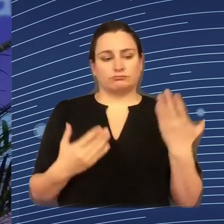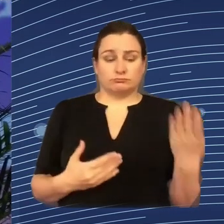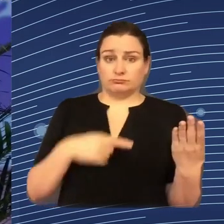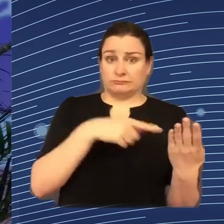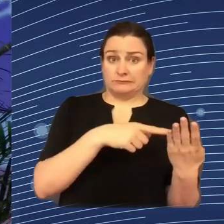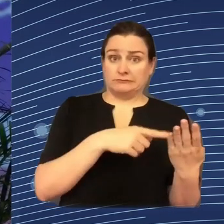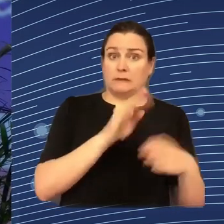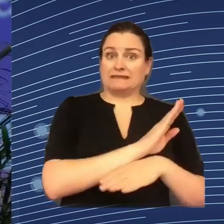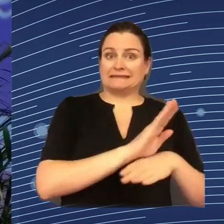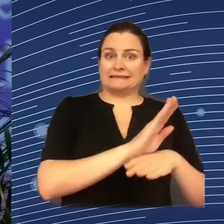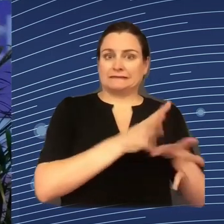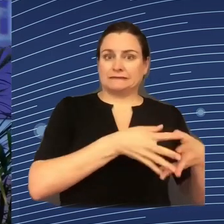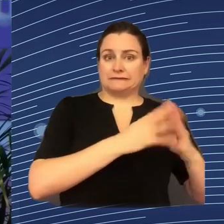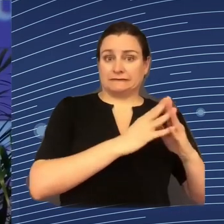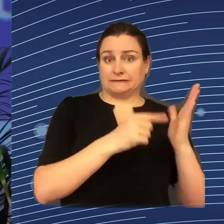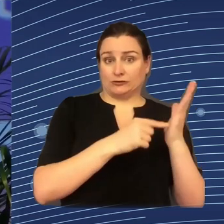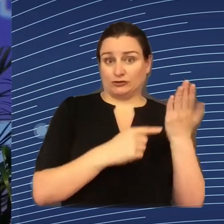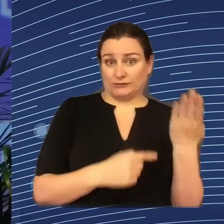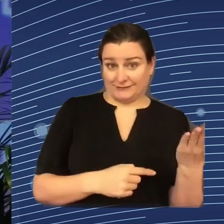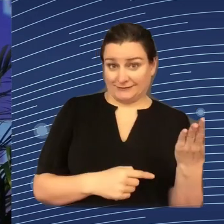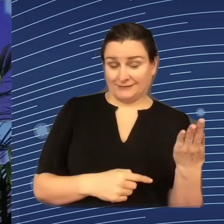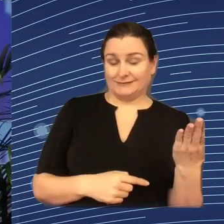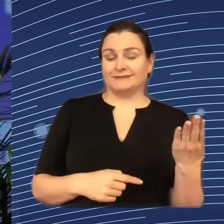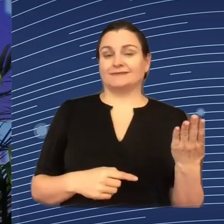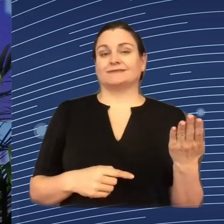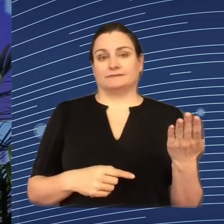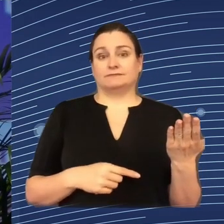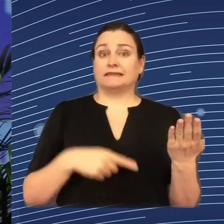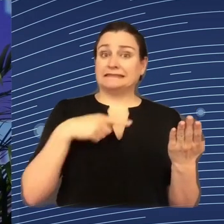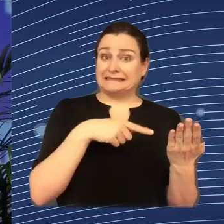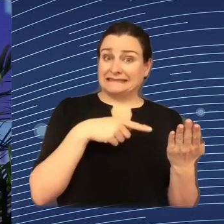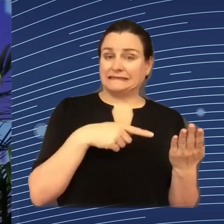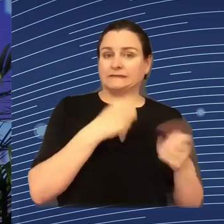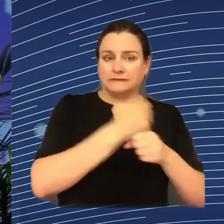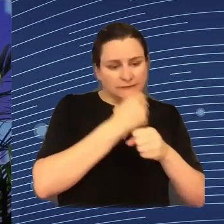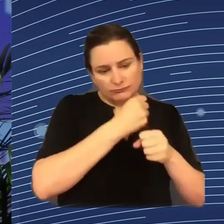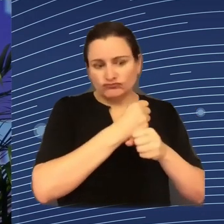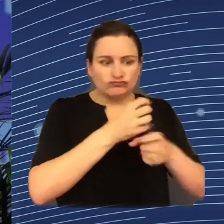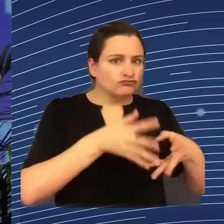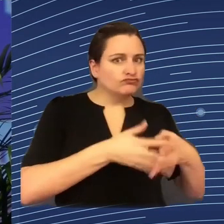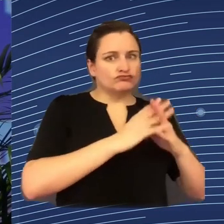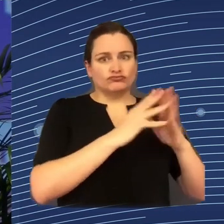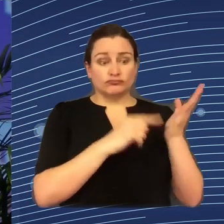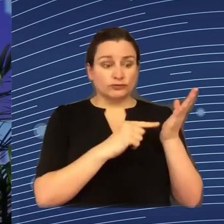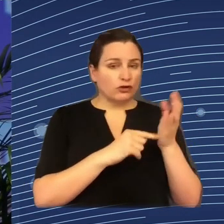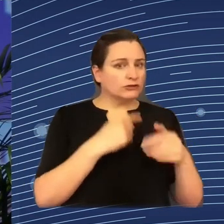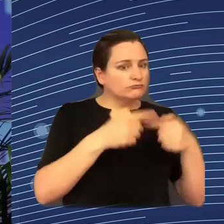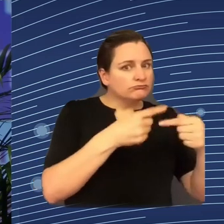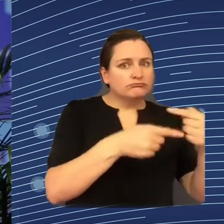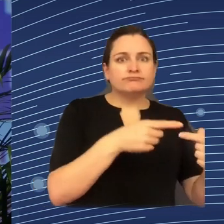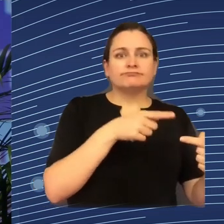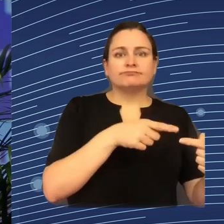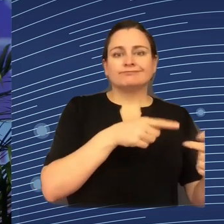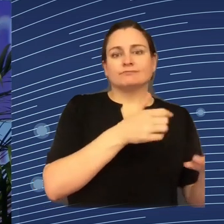creating the technology. And those companies, of course, need to be sure that what they do is going to be helping developing